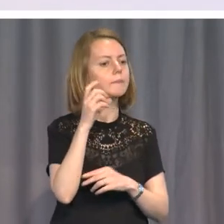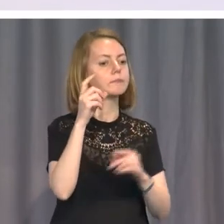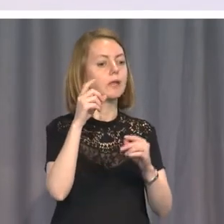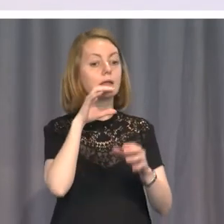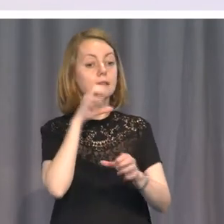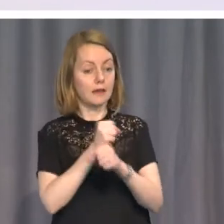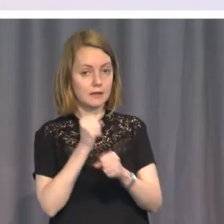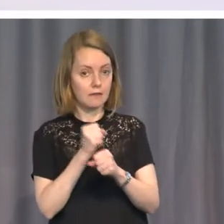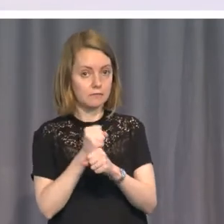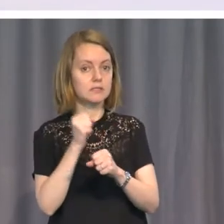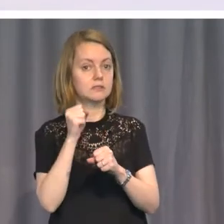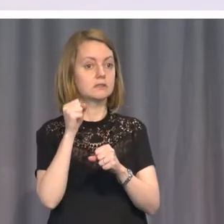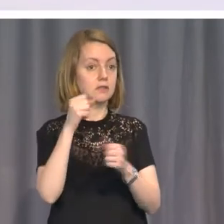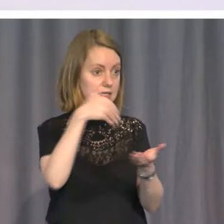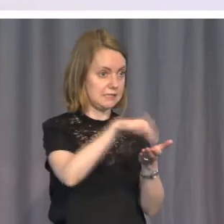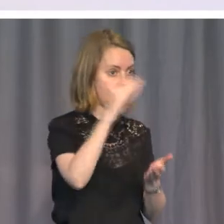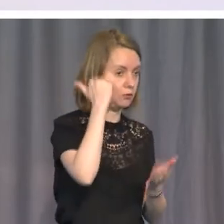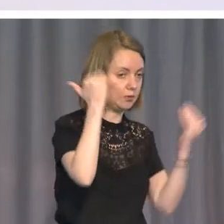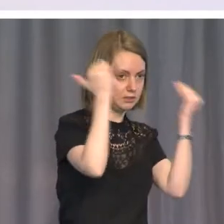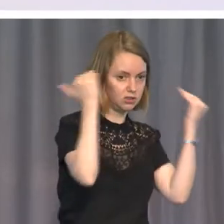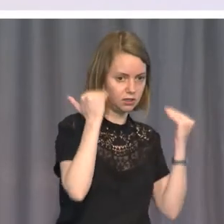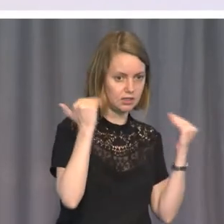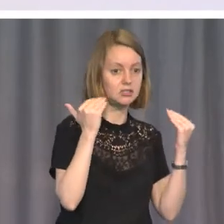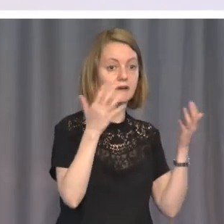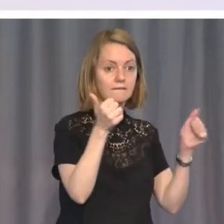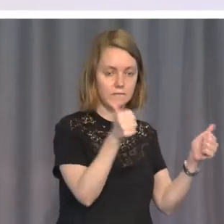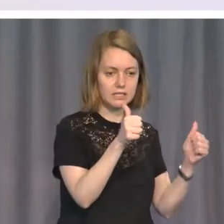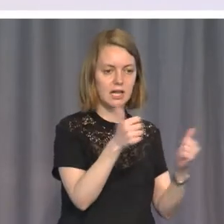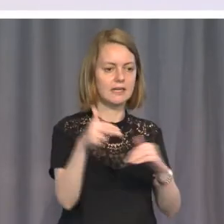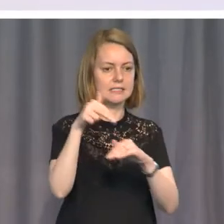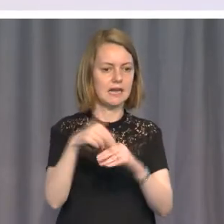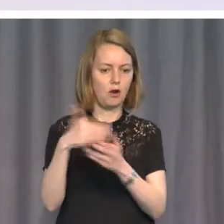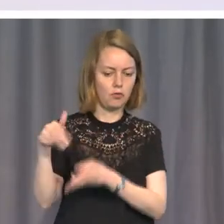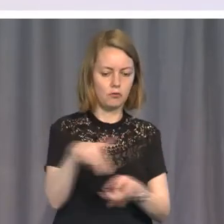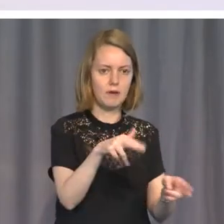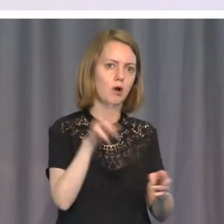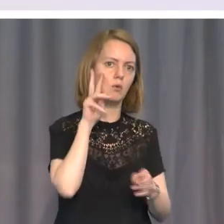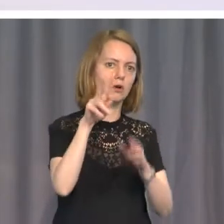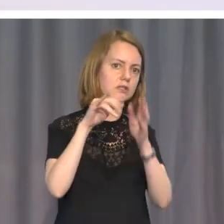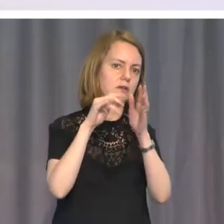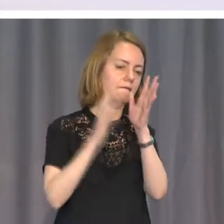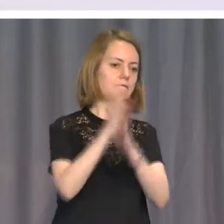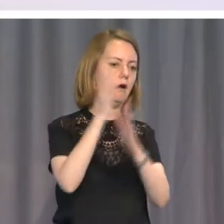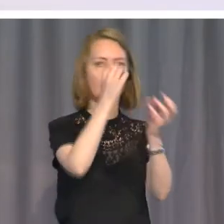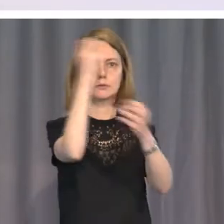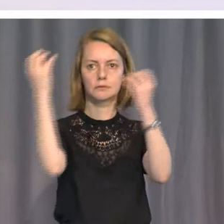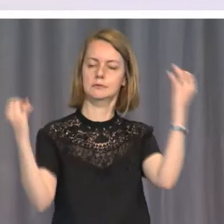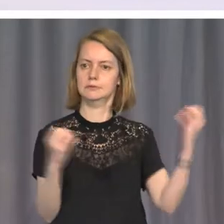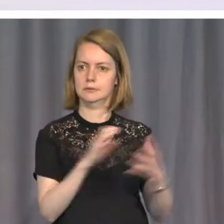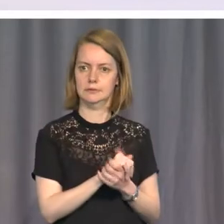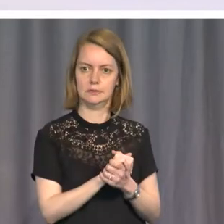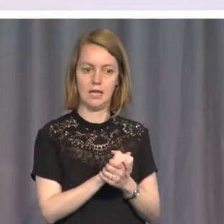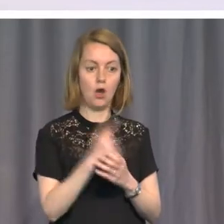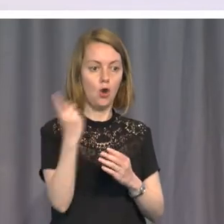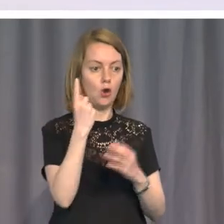display put on by patrol boats from the Sri Lankan Navy. The recipient,